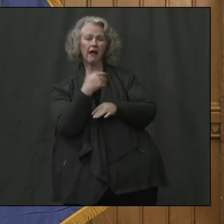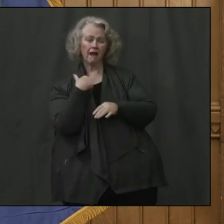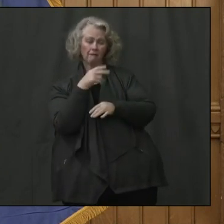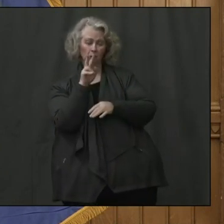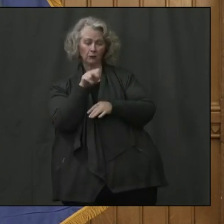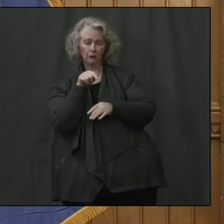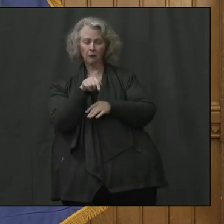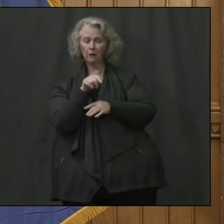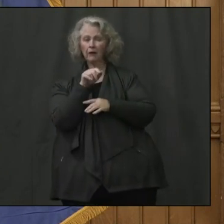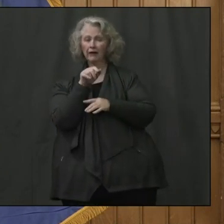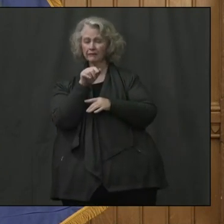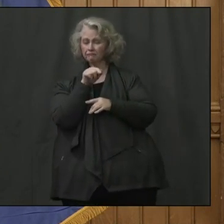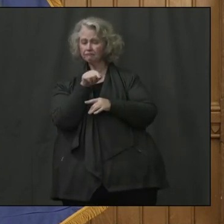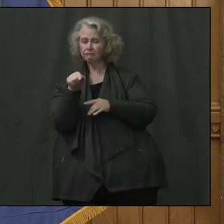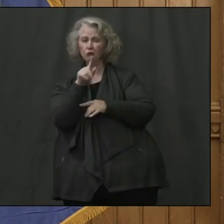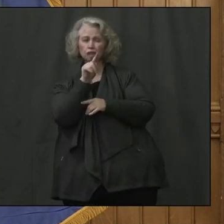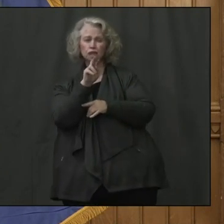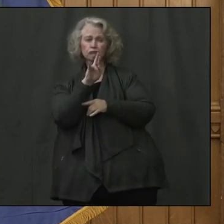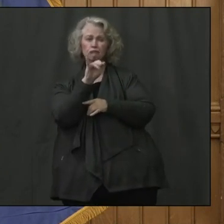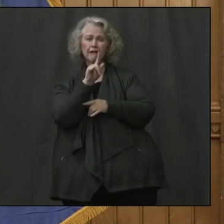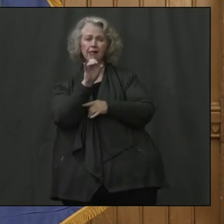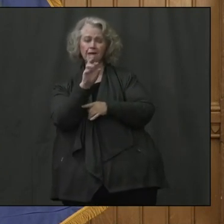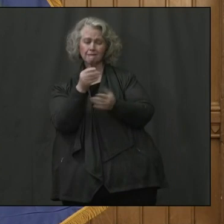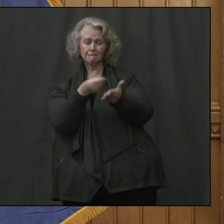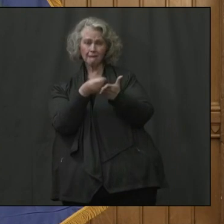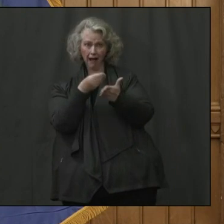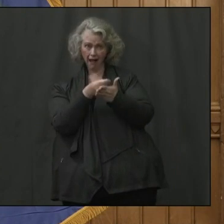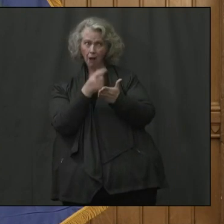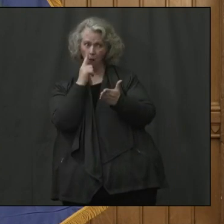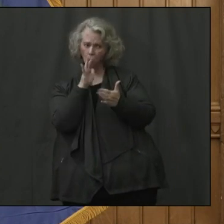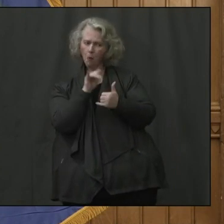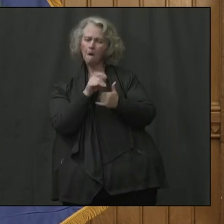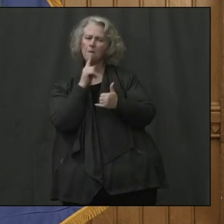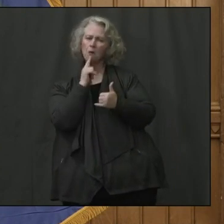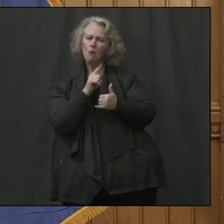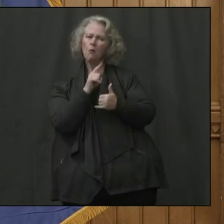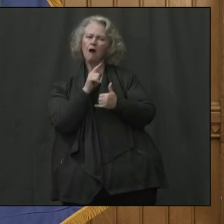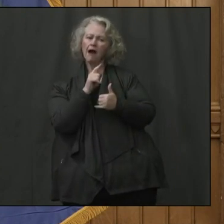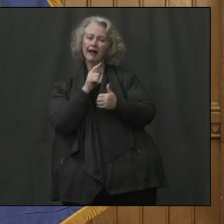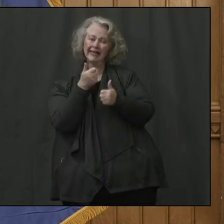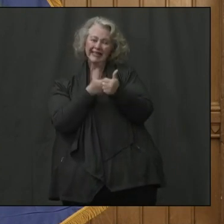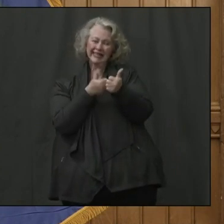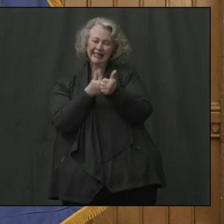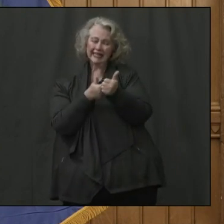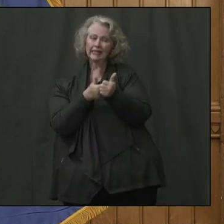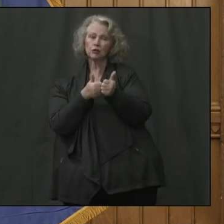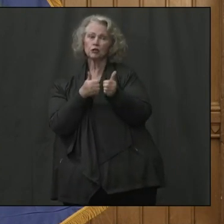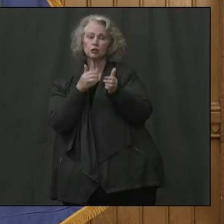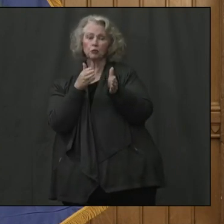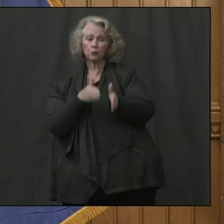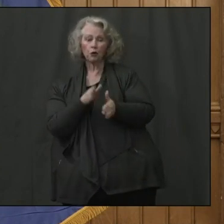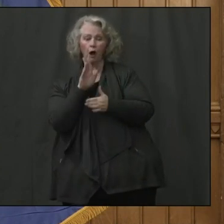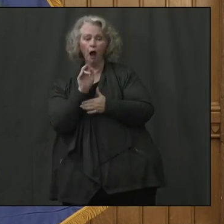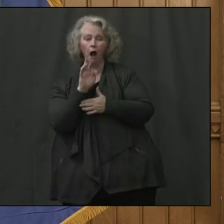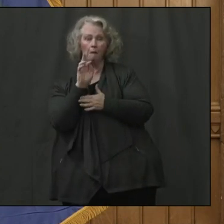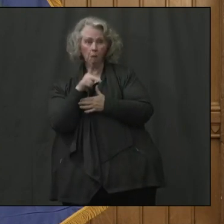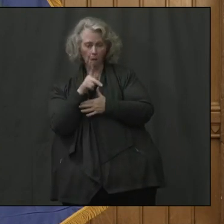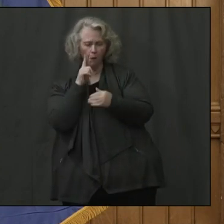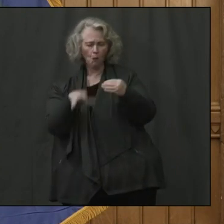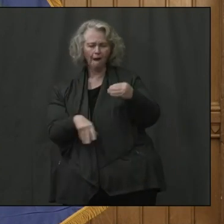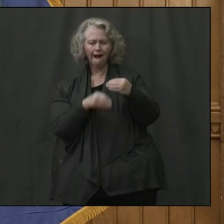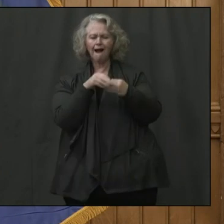that was passed last week, an additional $600 for unemployment check for,